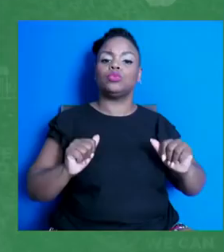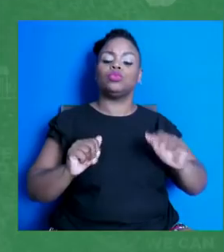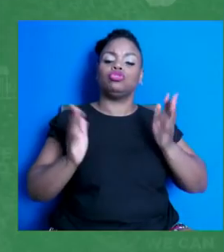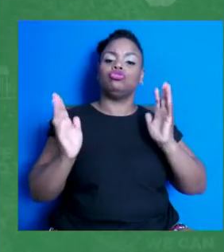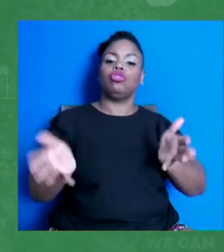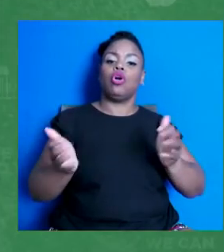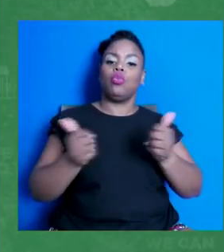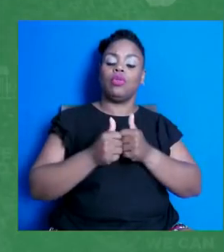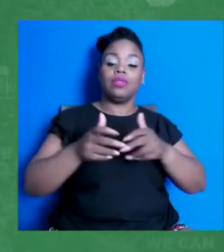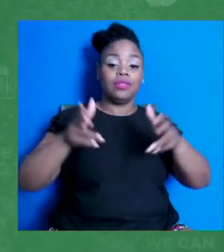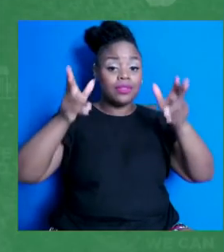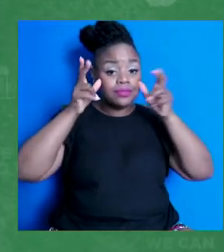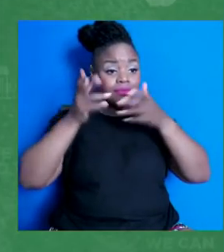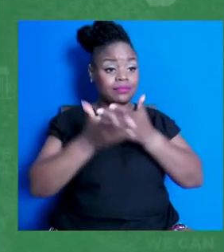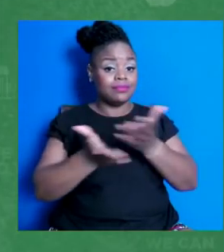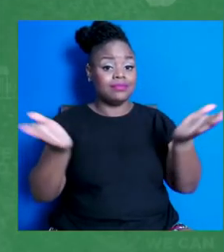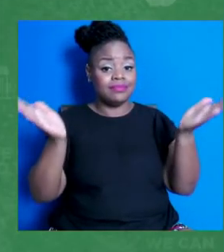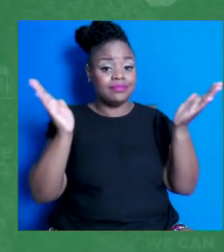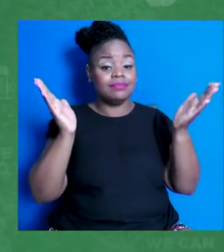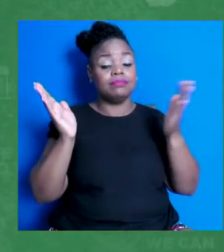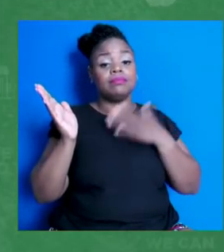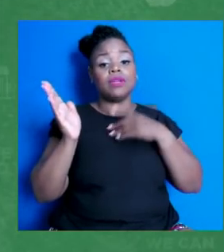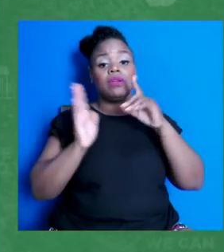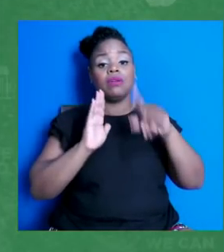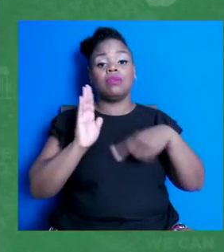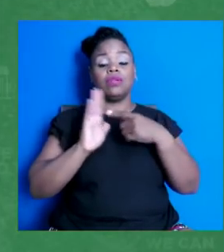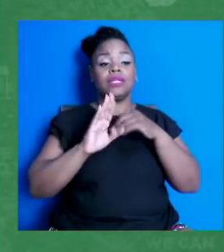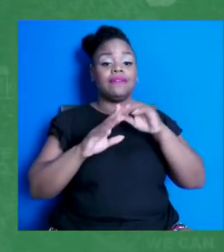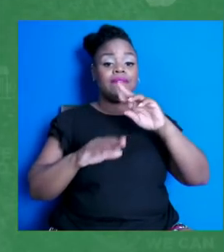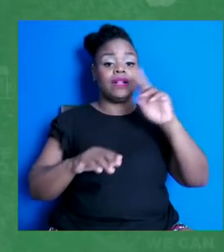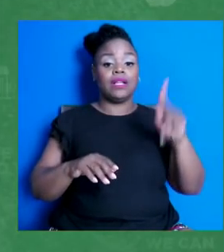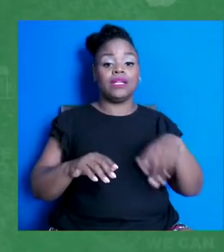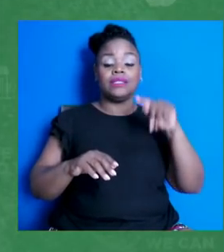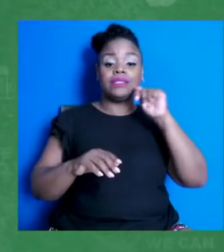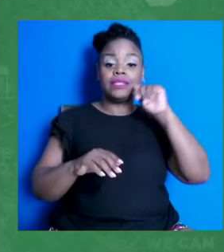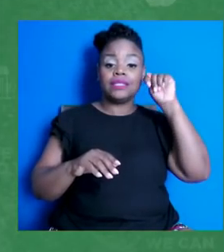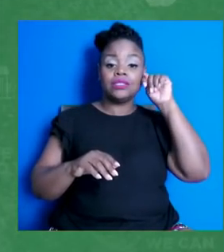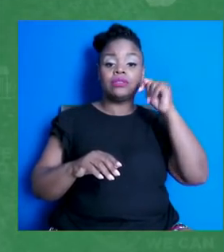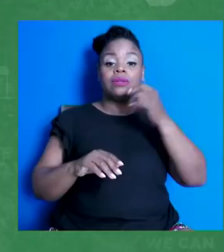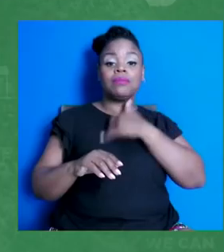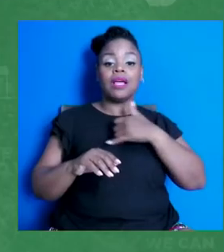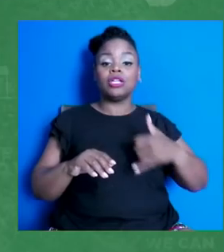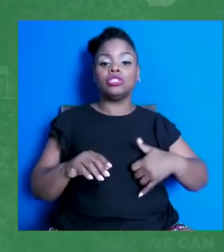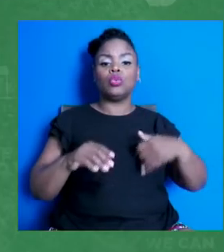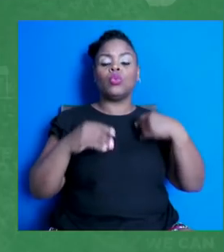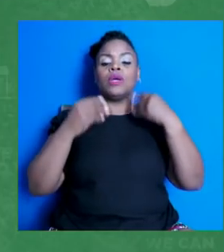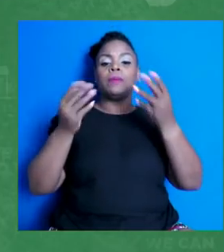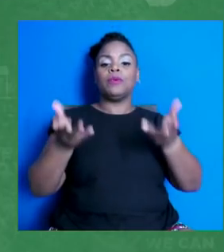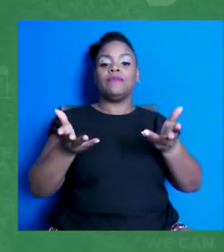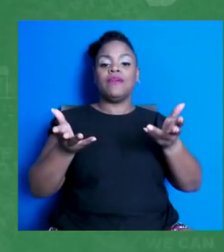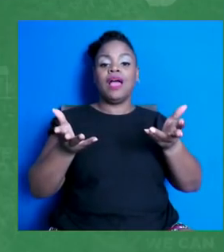Our role at Philly Teen Vax Ambassador is to simply provide the facts so they can get the vax. MR.